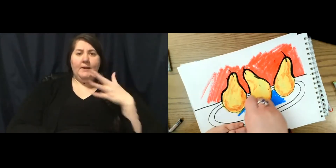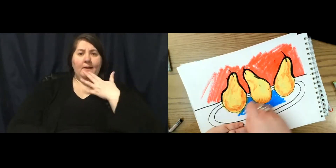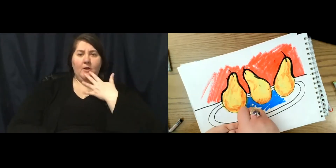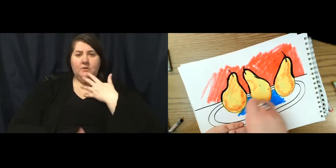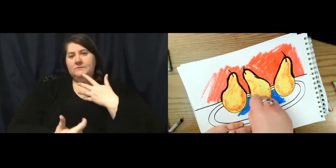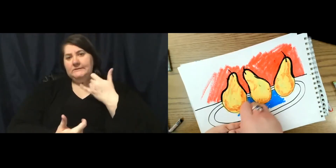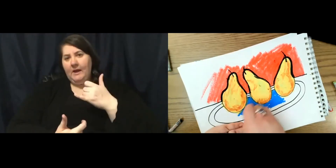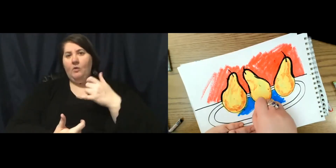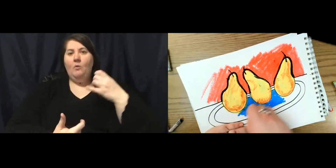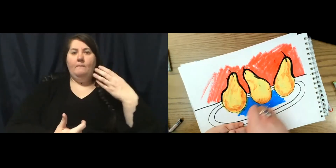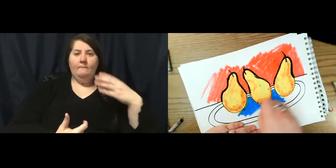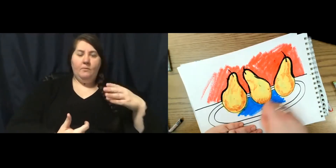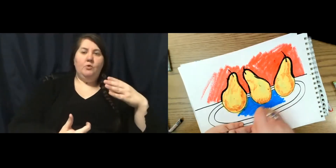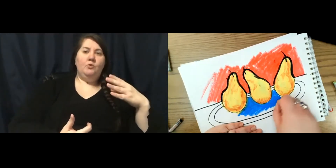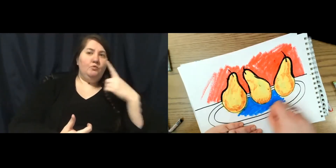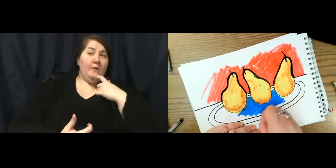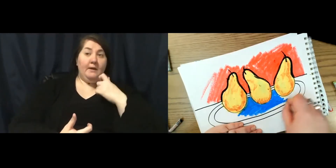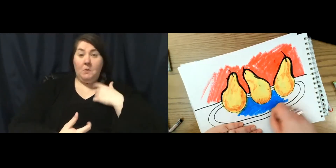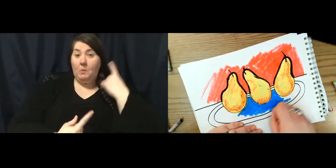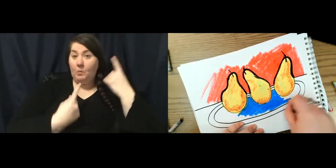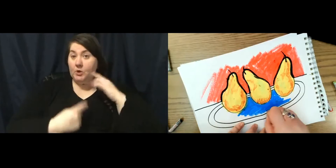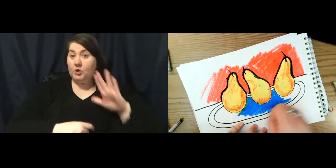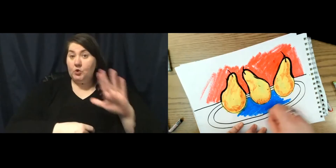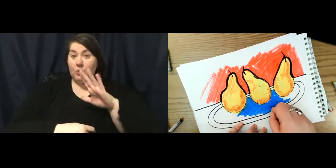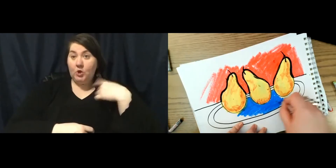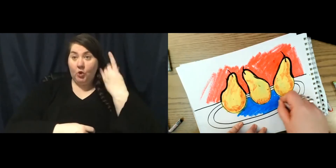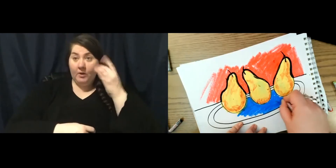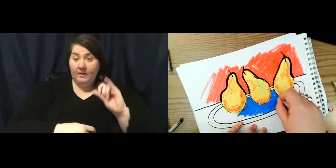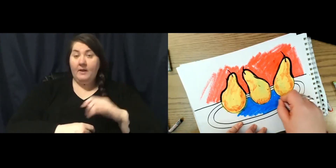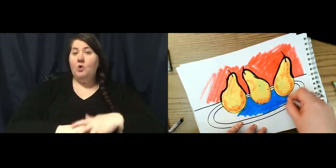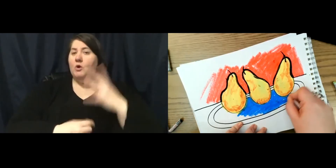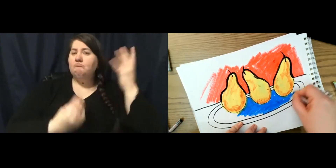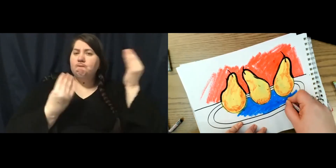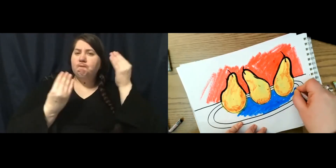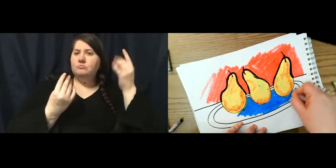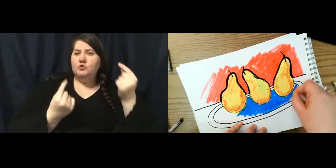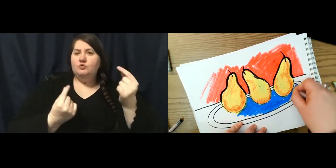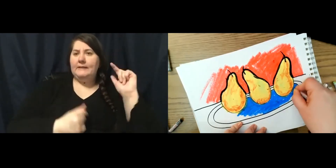I'm wondering what all of yours look like, or what you're thinking of doing later.